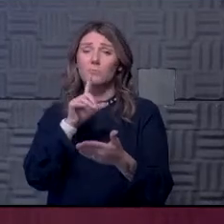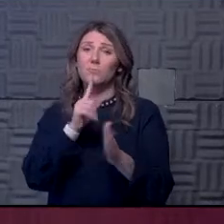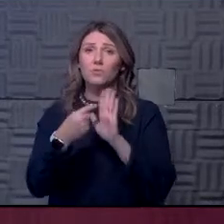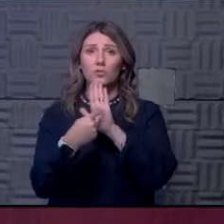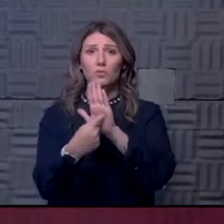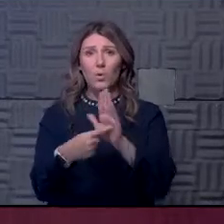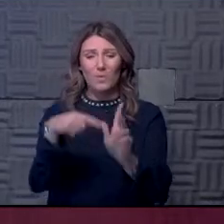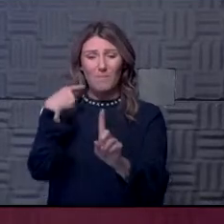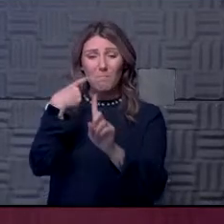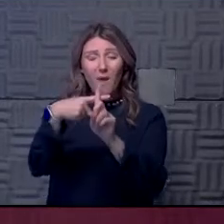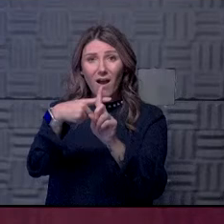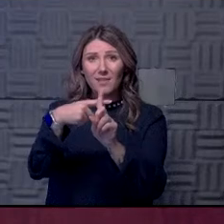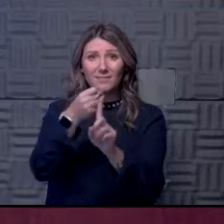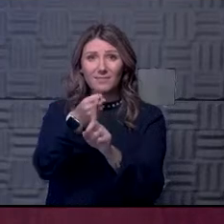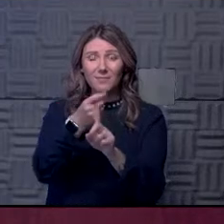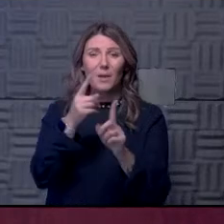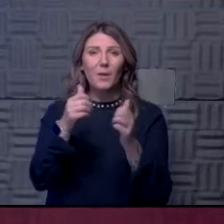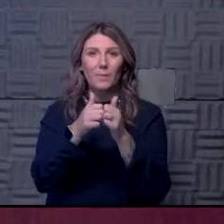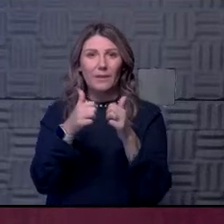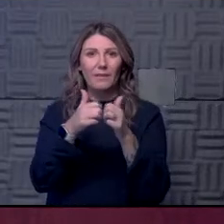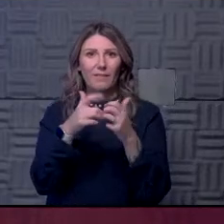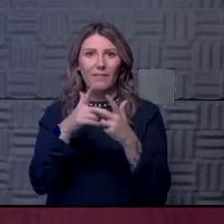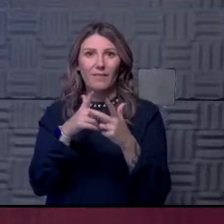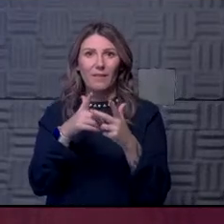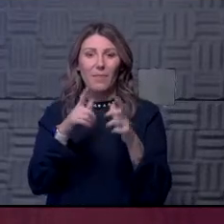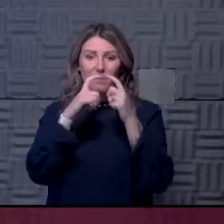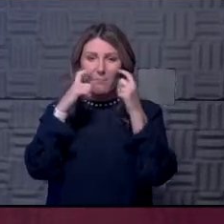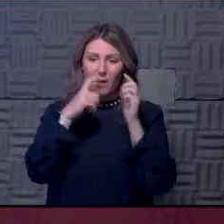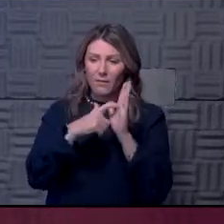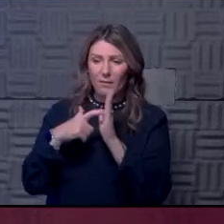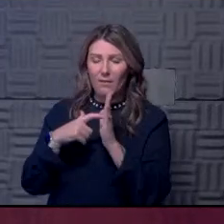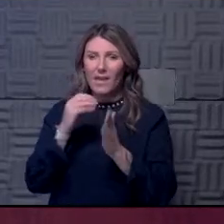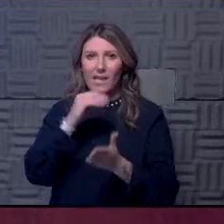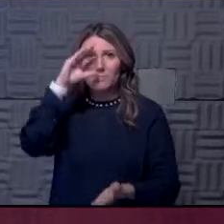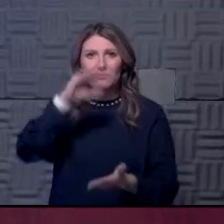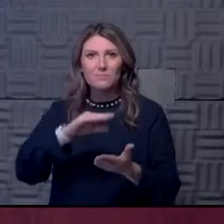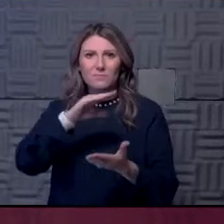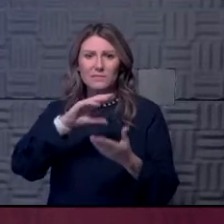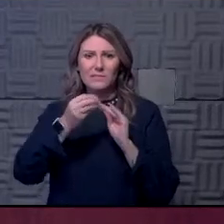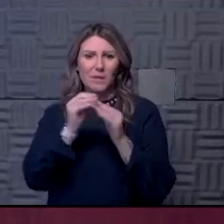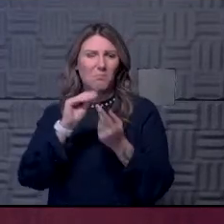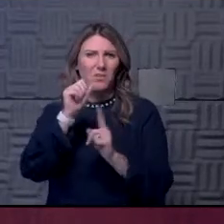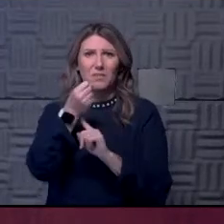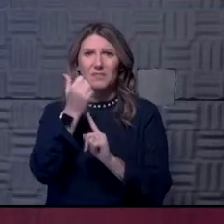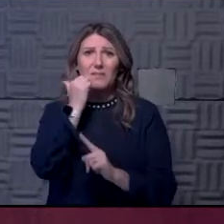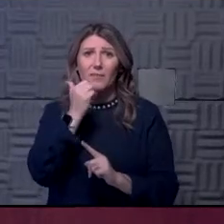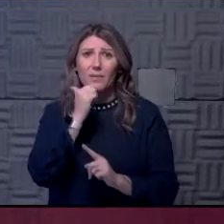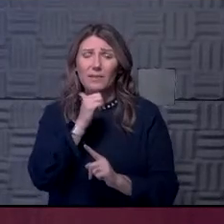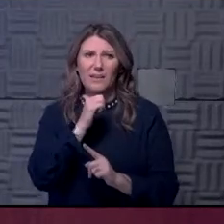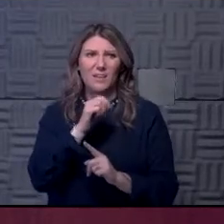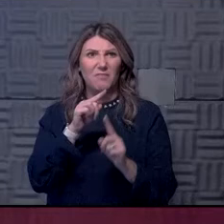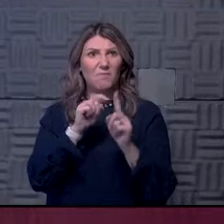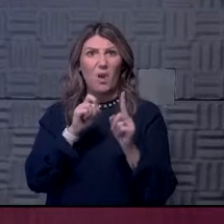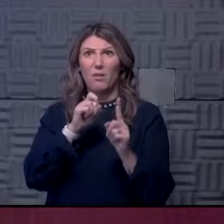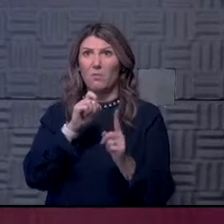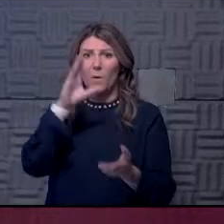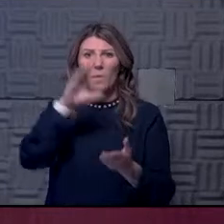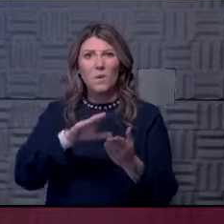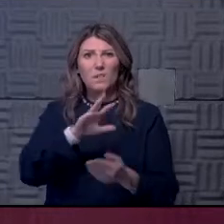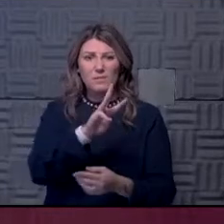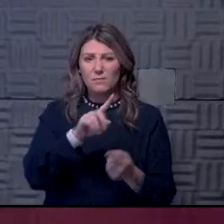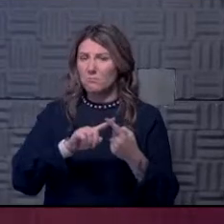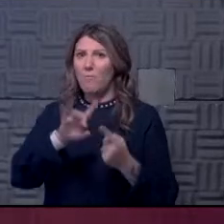the, the positive impact of a mask mandate in reducing the number of daily cases by anywhere from, from six to eight in, in a given